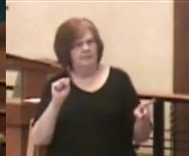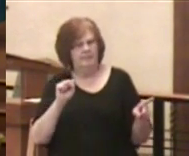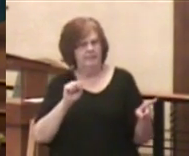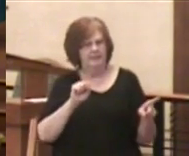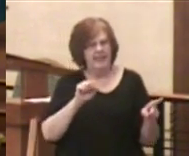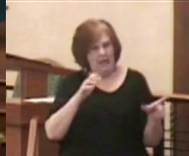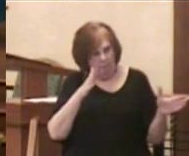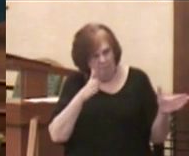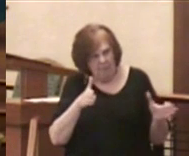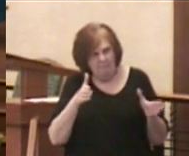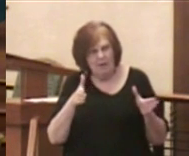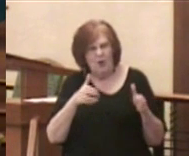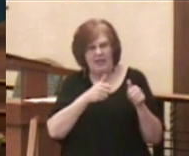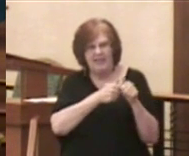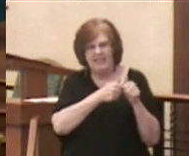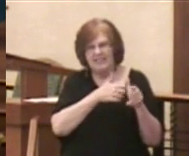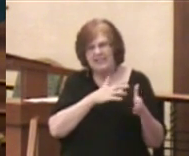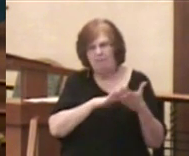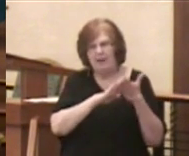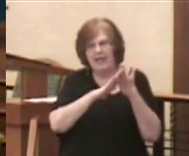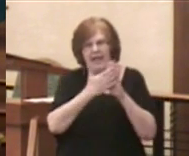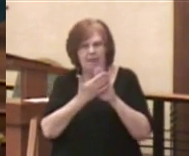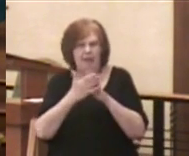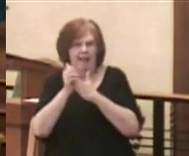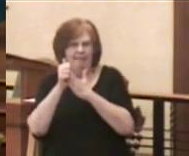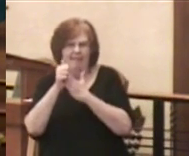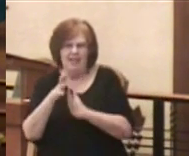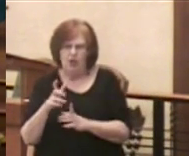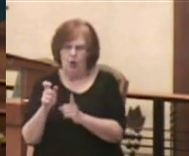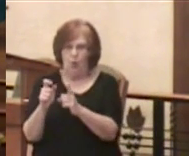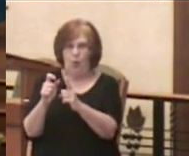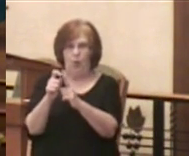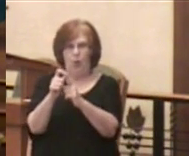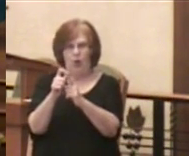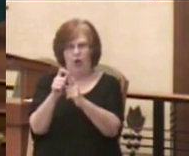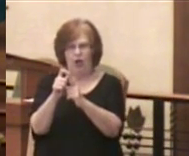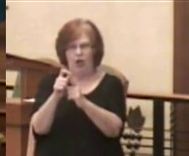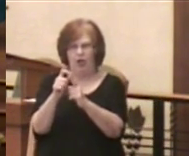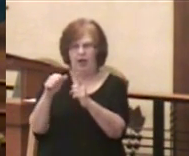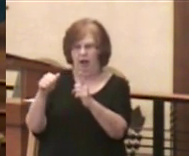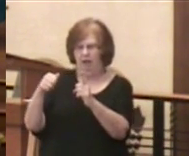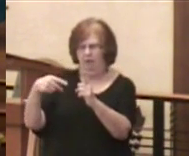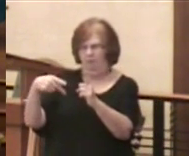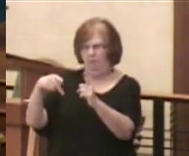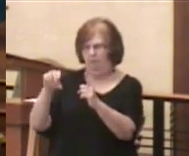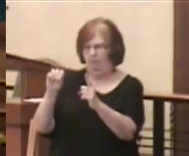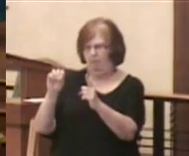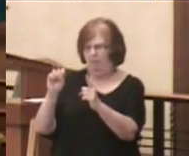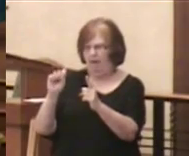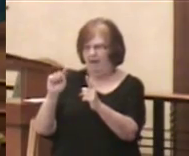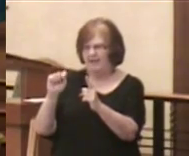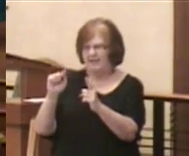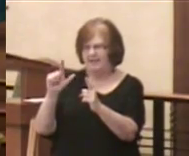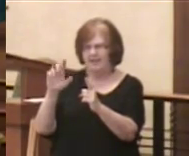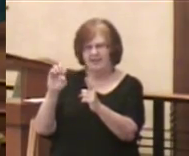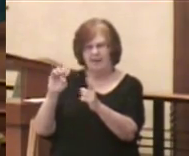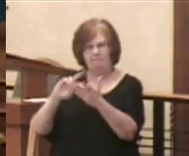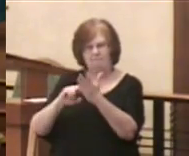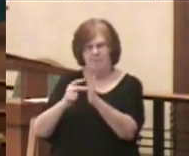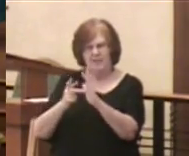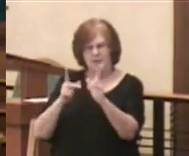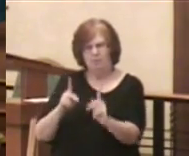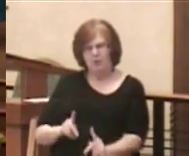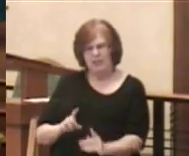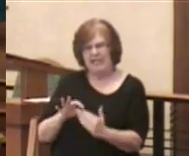disciples to be leaders. And that word apostle means to be one who leads. And these will be ones who will